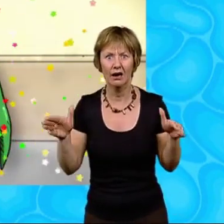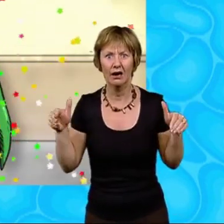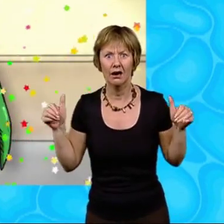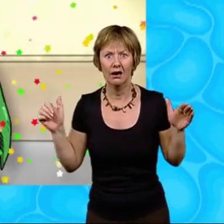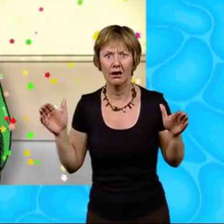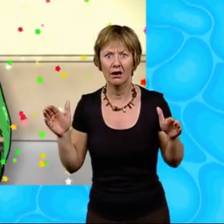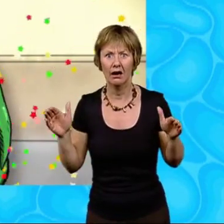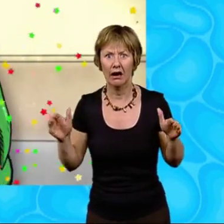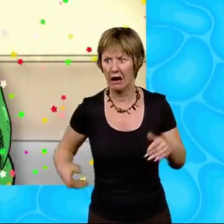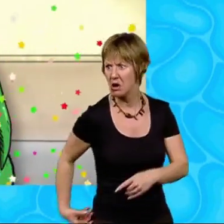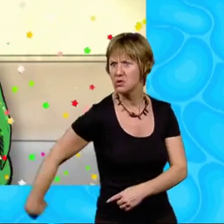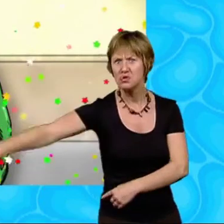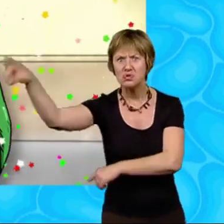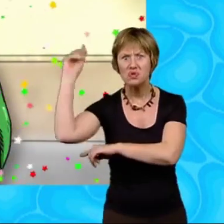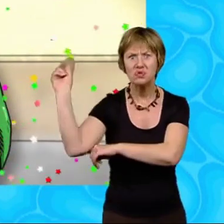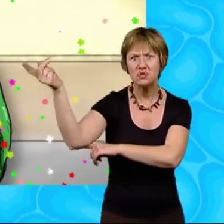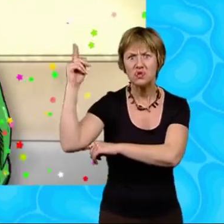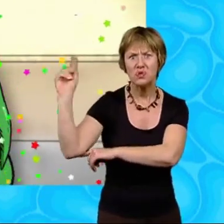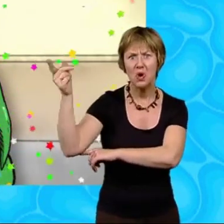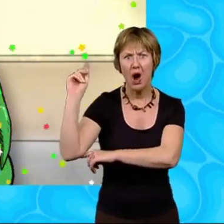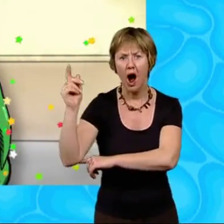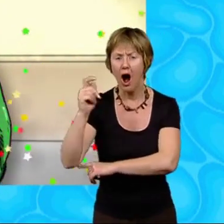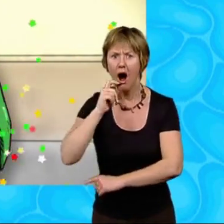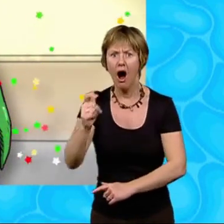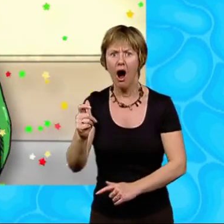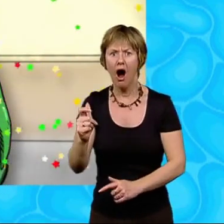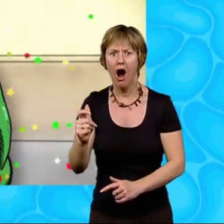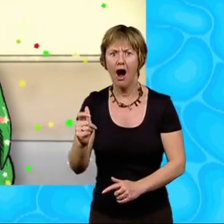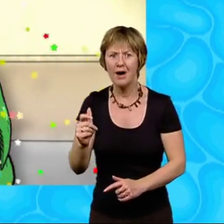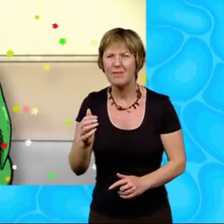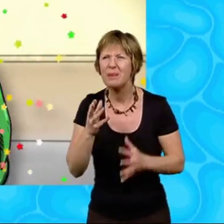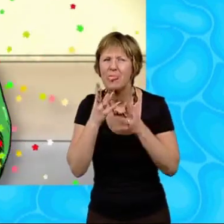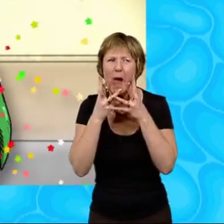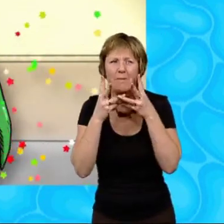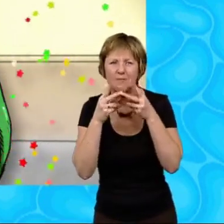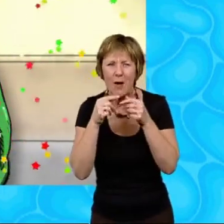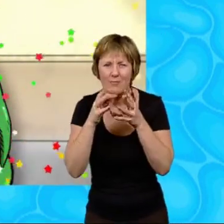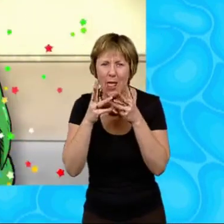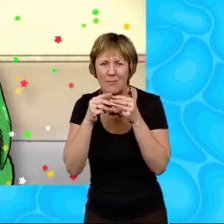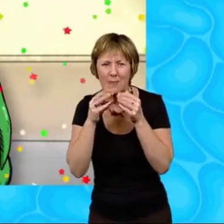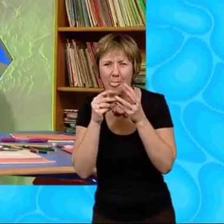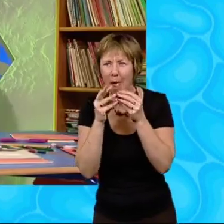And she had the longest tail I've ever seen on any creature.